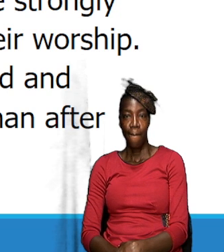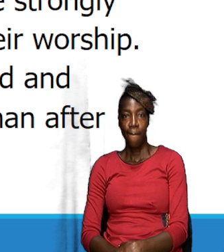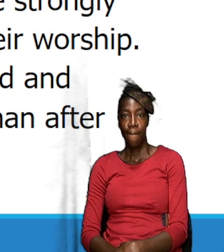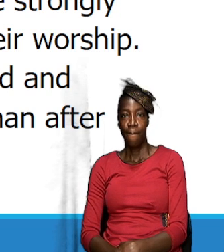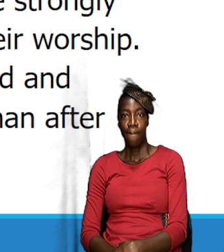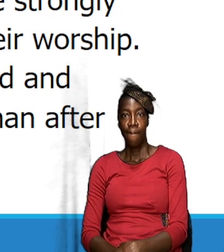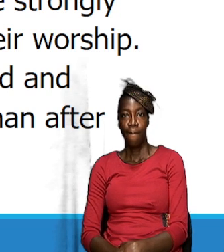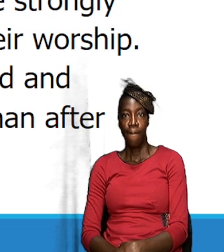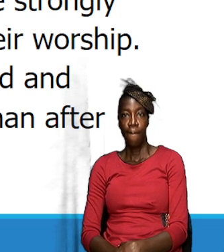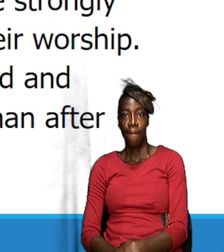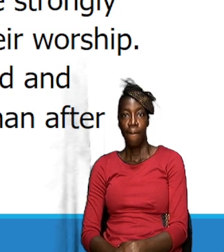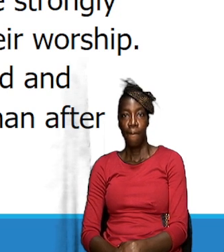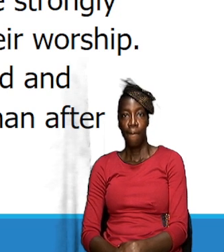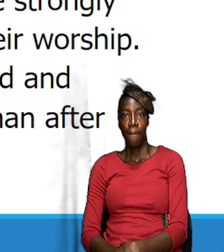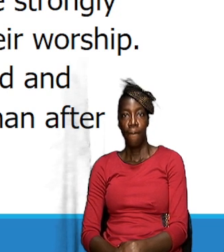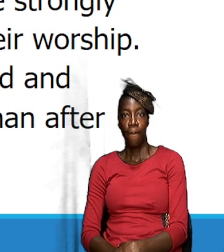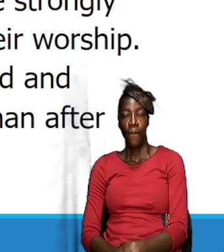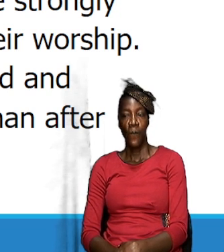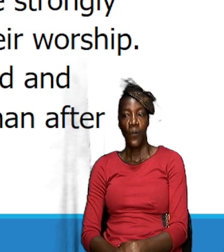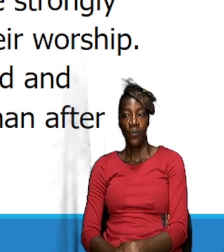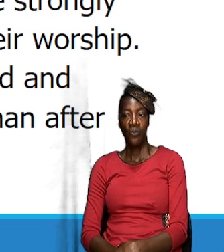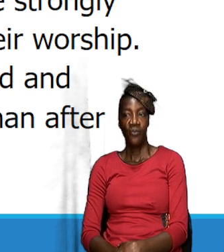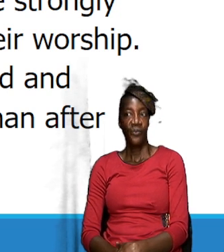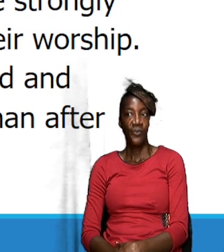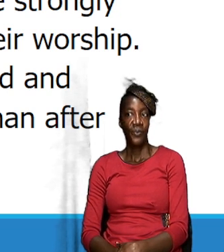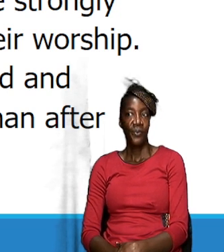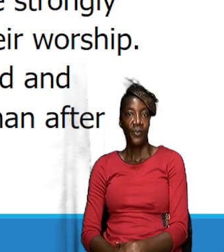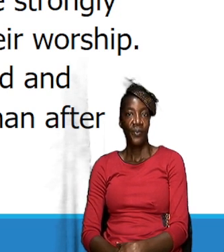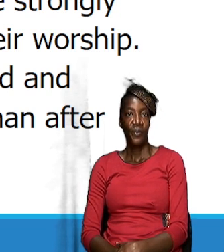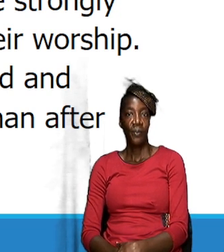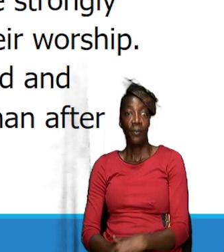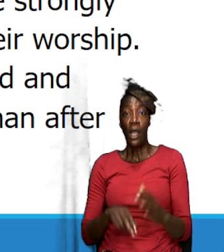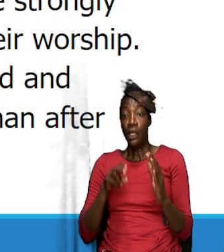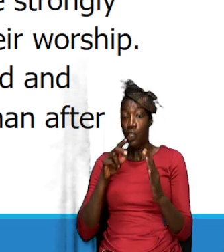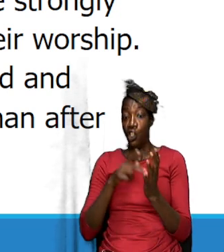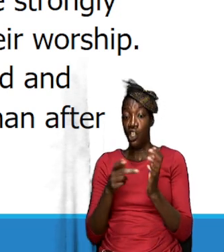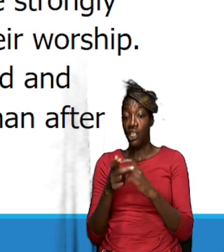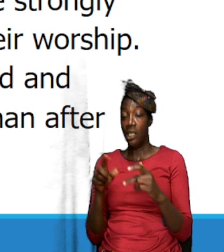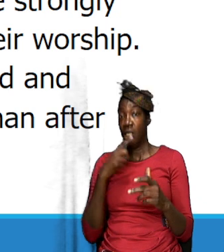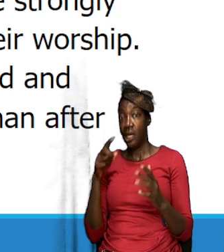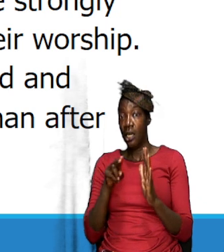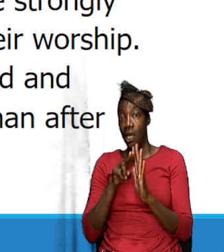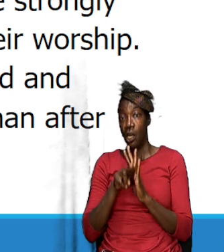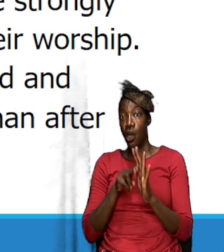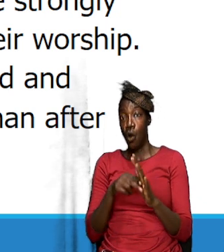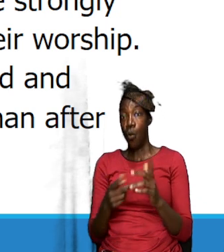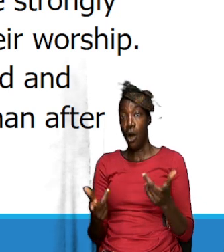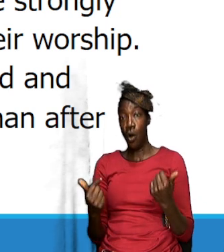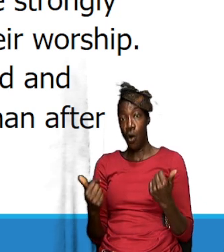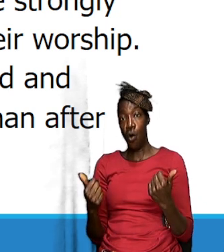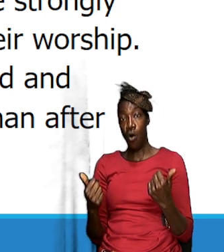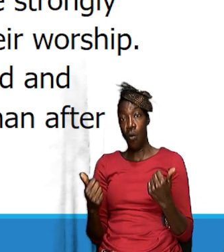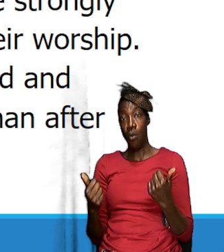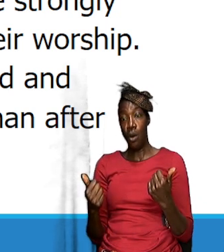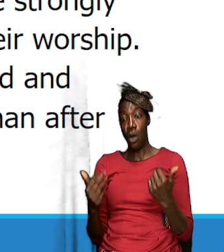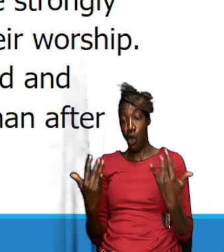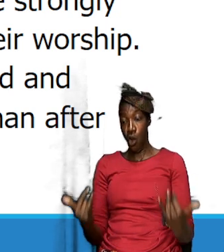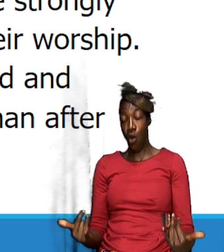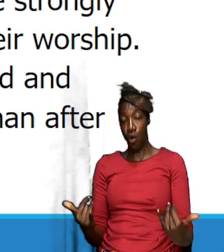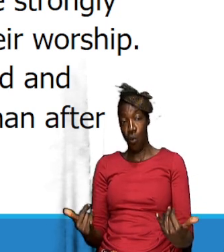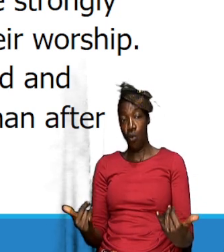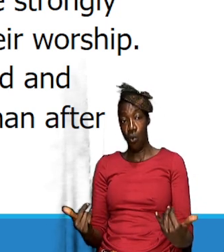so notice he said the hour cometh and is now is